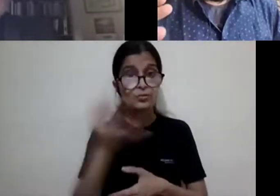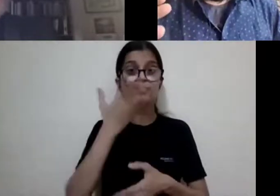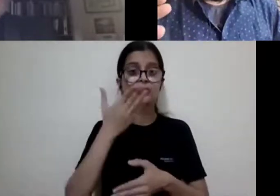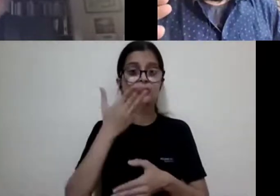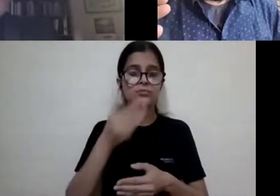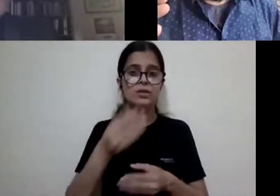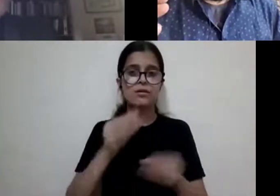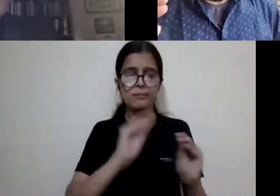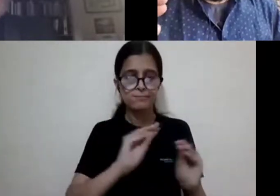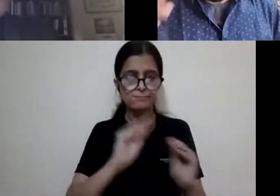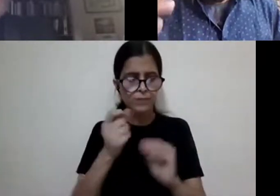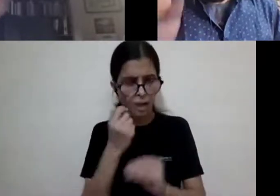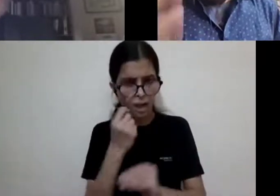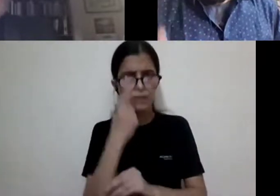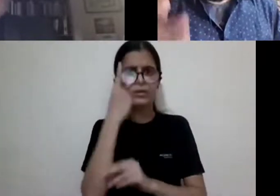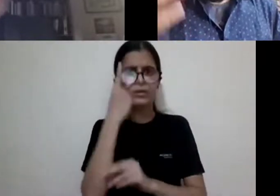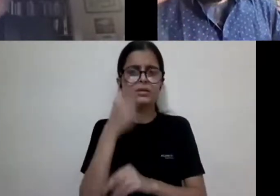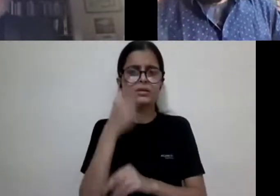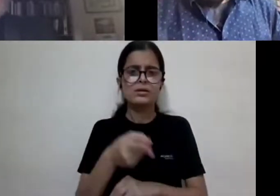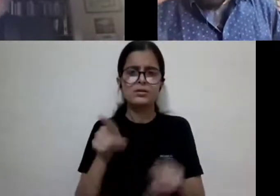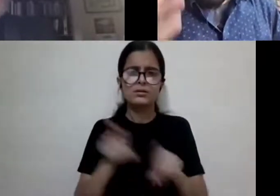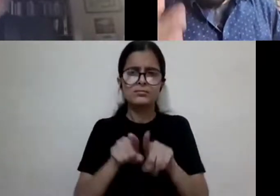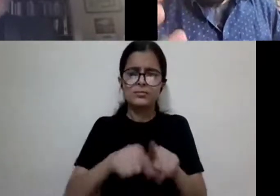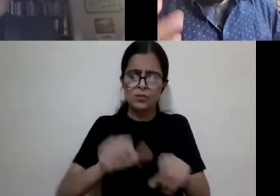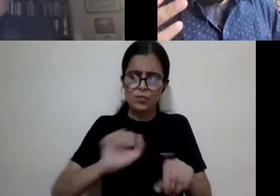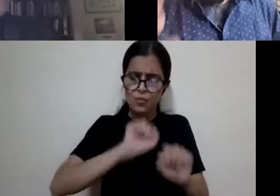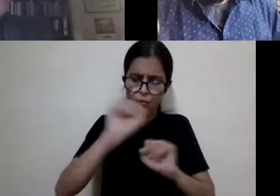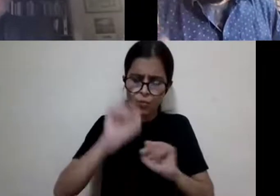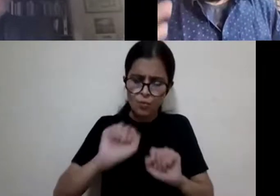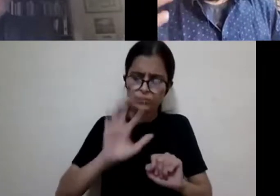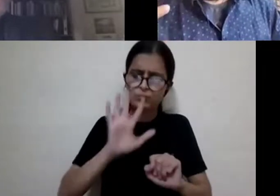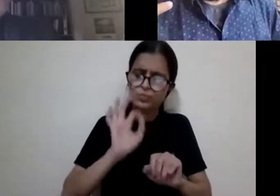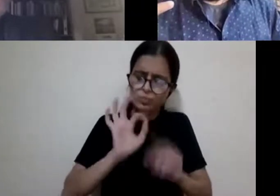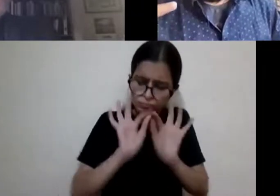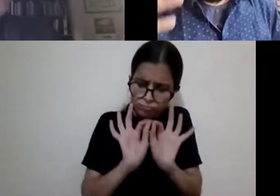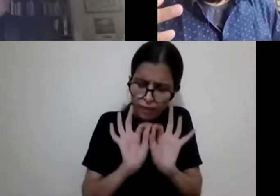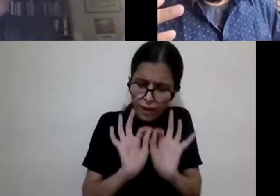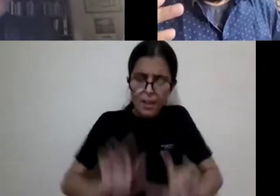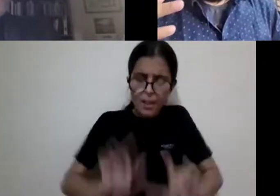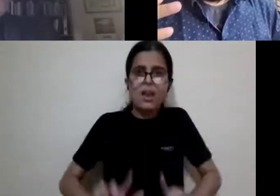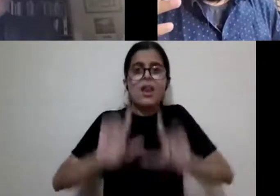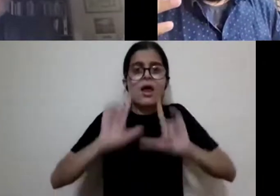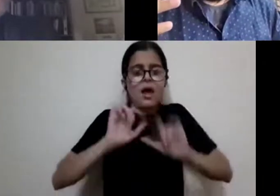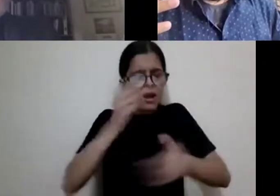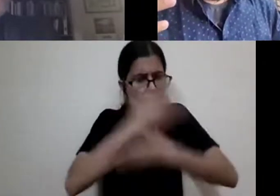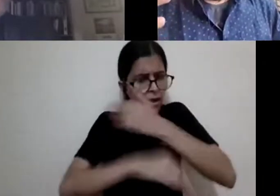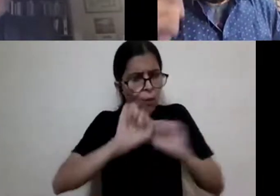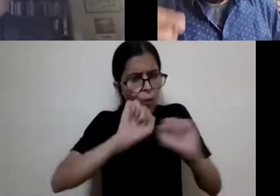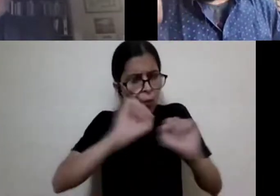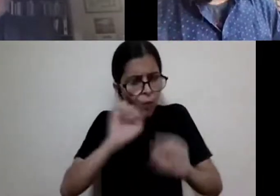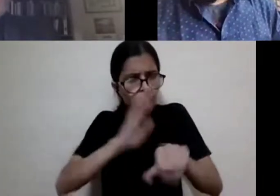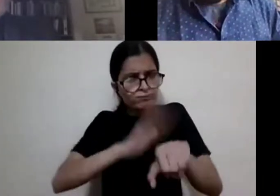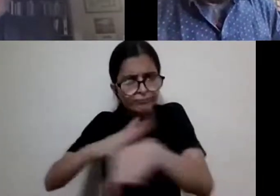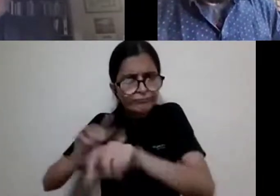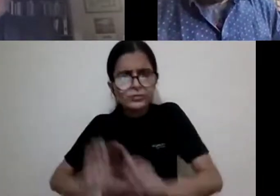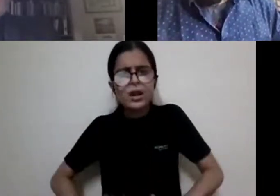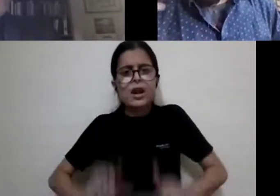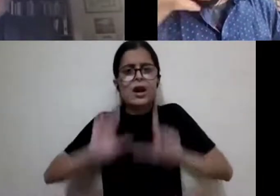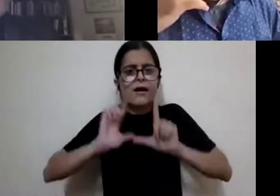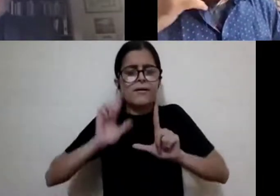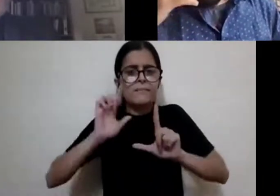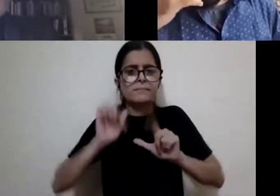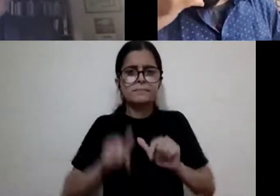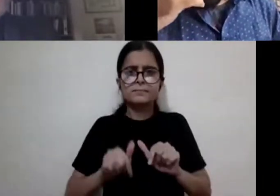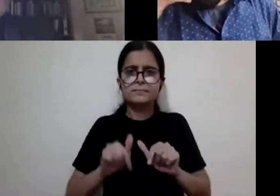understand the very lives, the very fabric of lives that disabled people lead, are made to